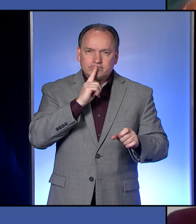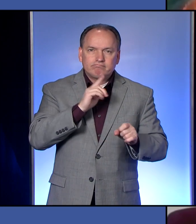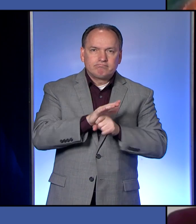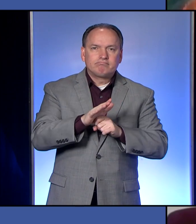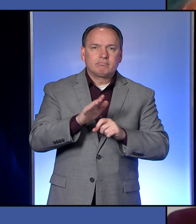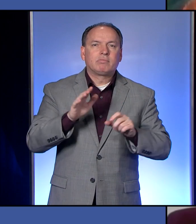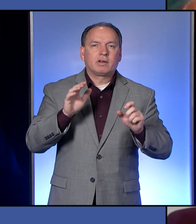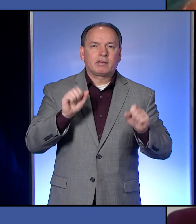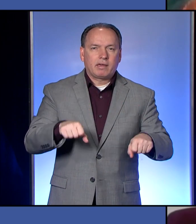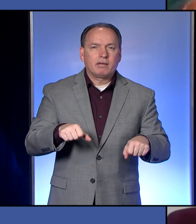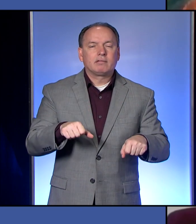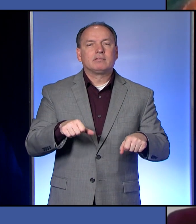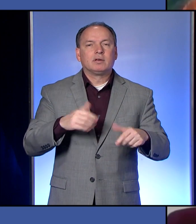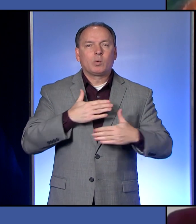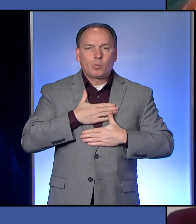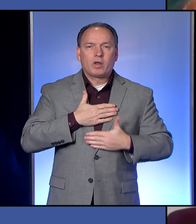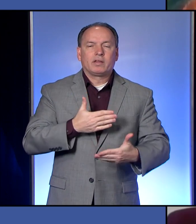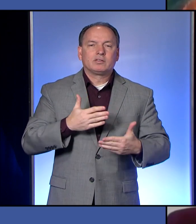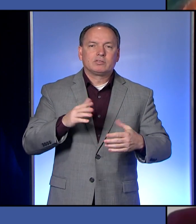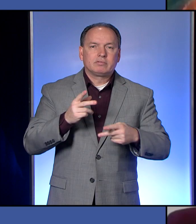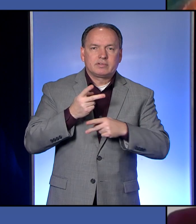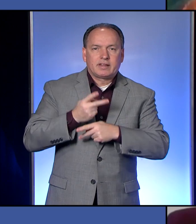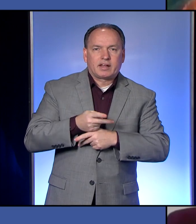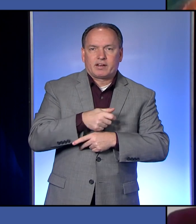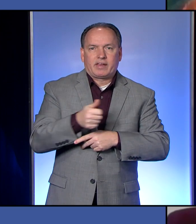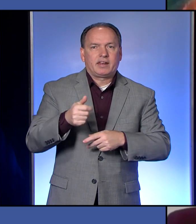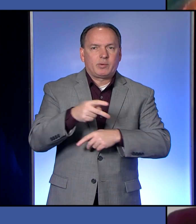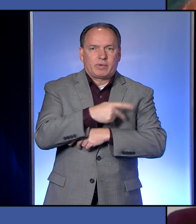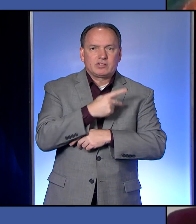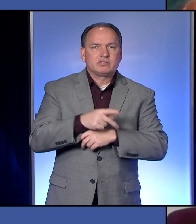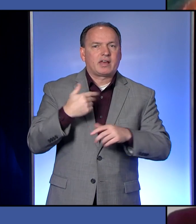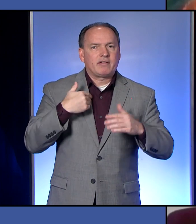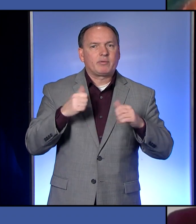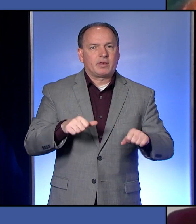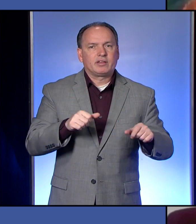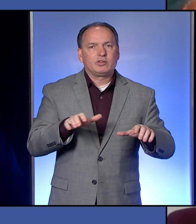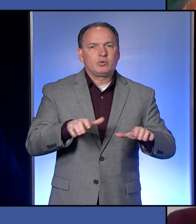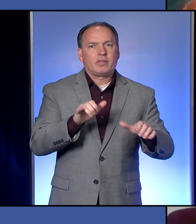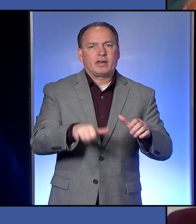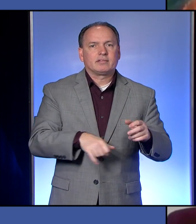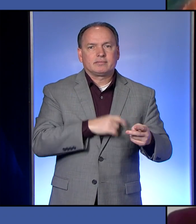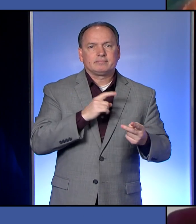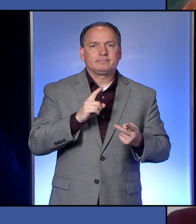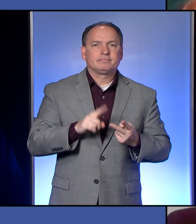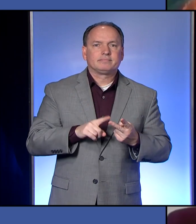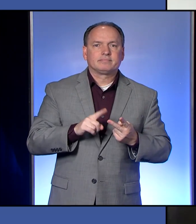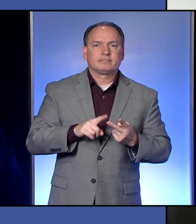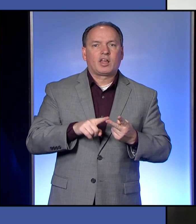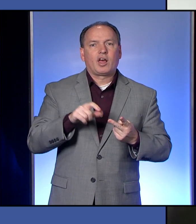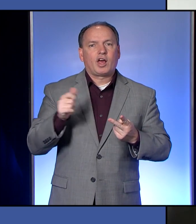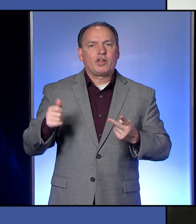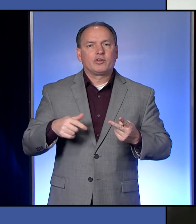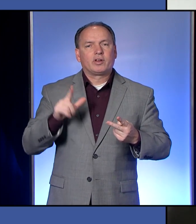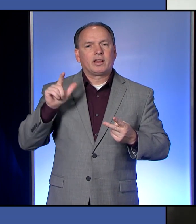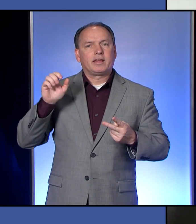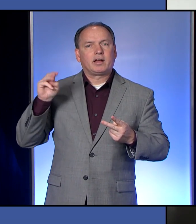able and willing to take care of any of those patients and have the ability to do so. Father Rubino from LECOM, I agree